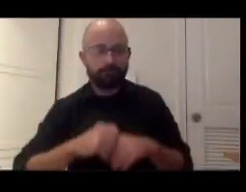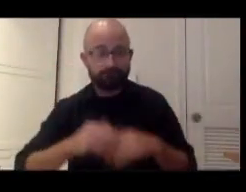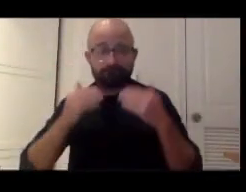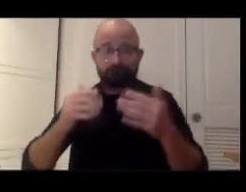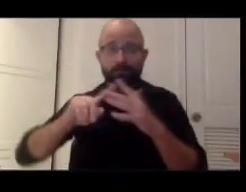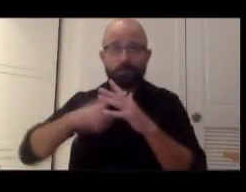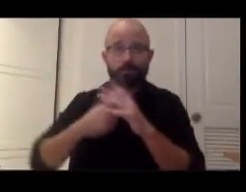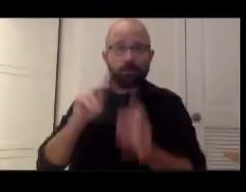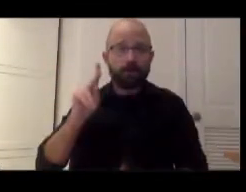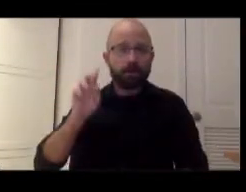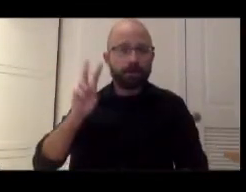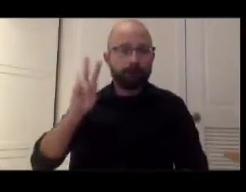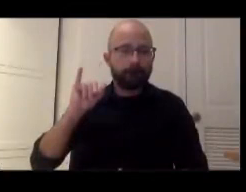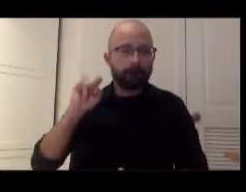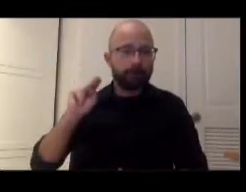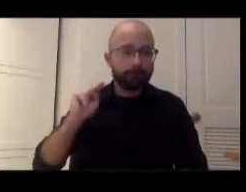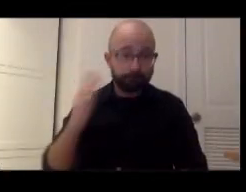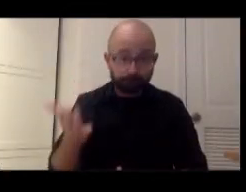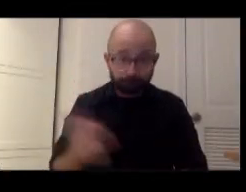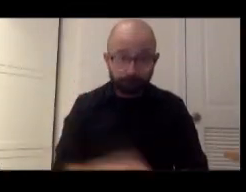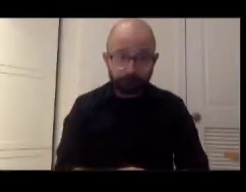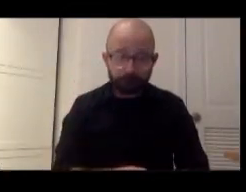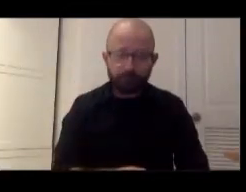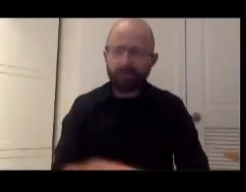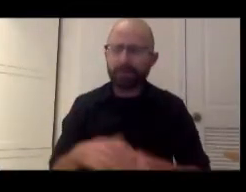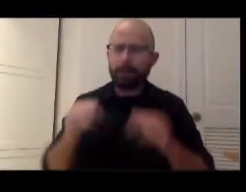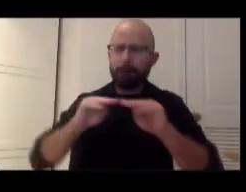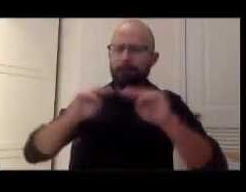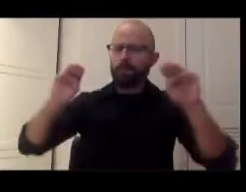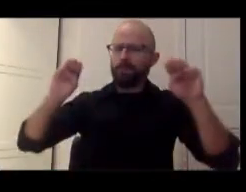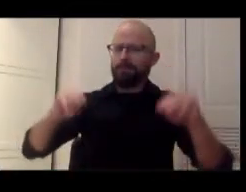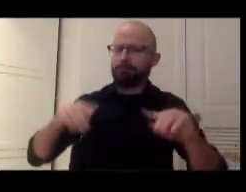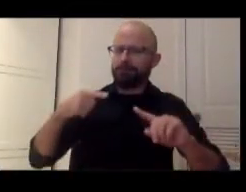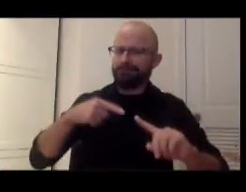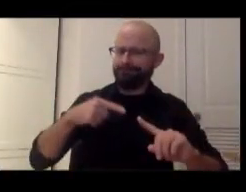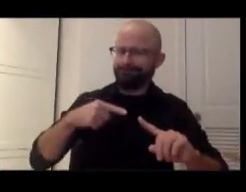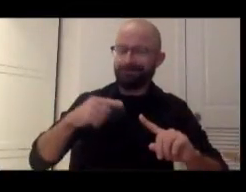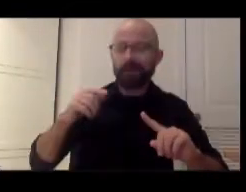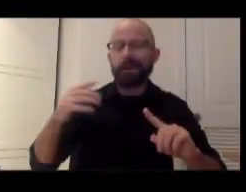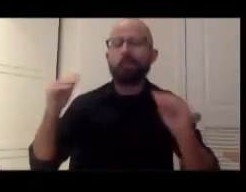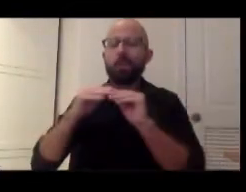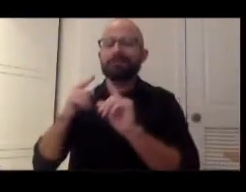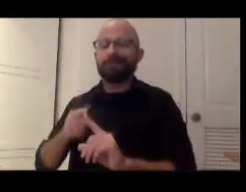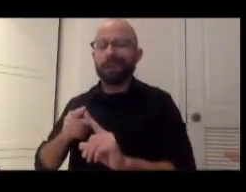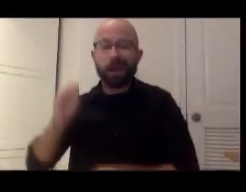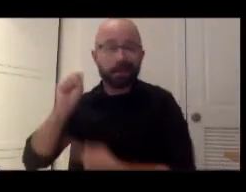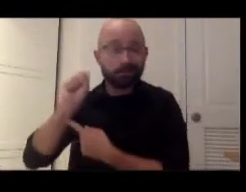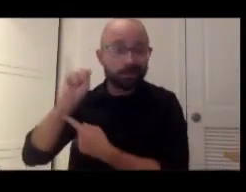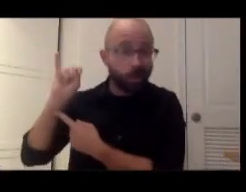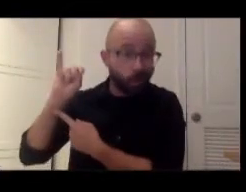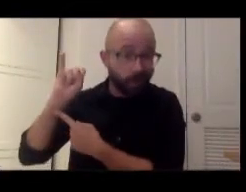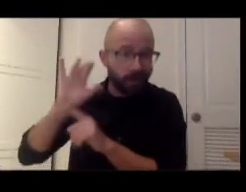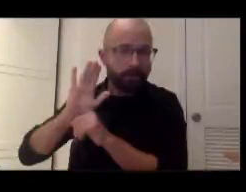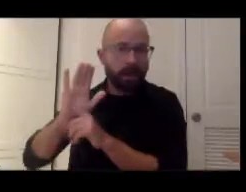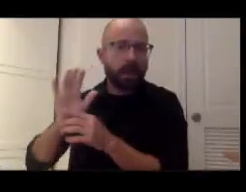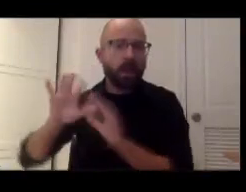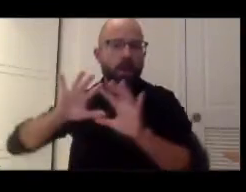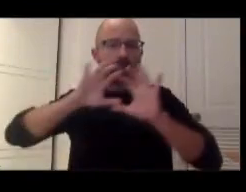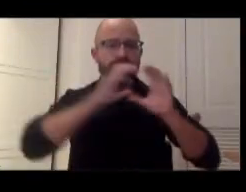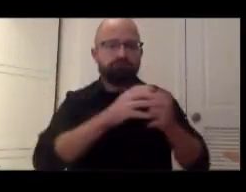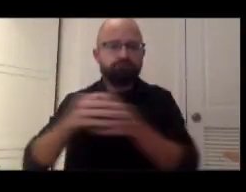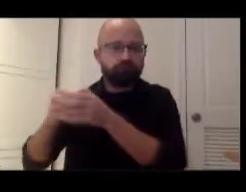Kevin. What can museums, and more specifically, what can the Smithsonian collection of museums